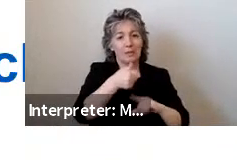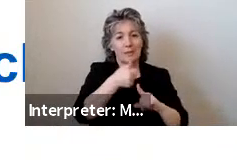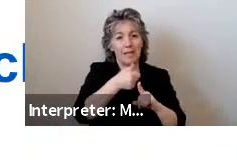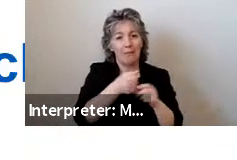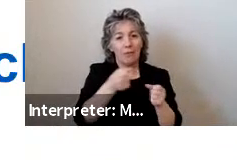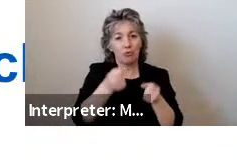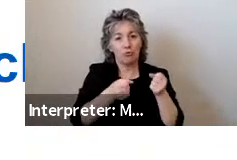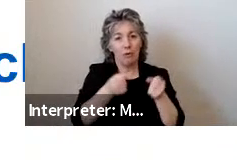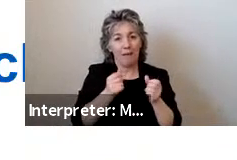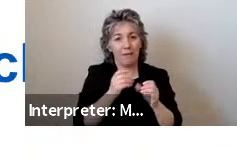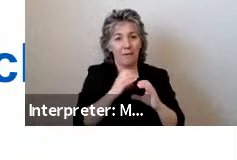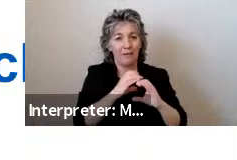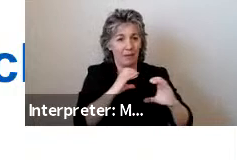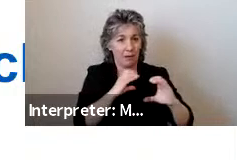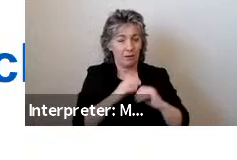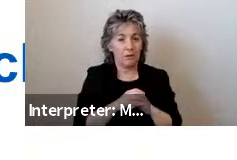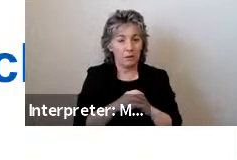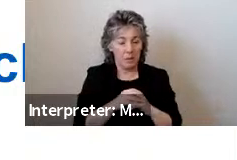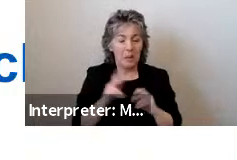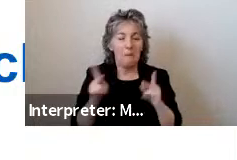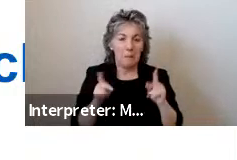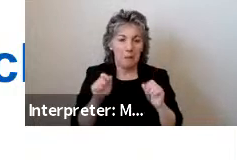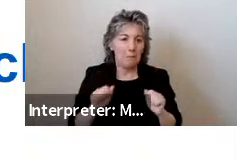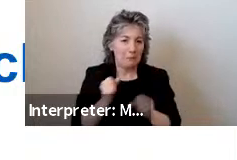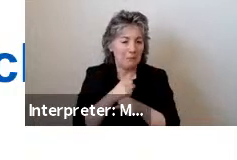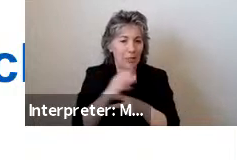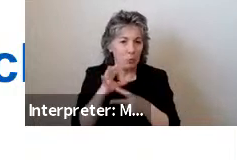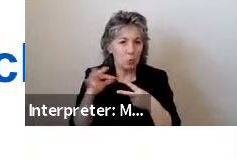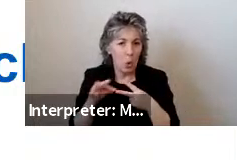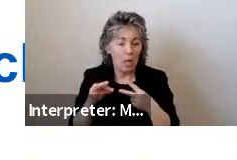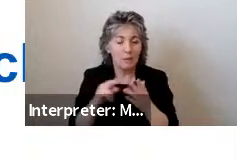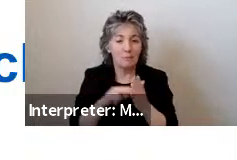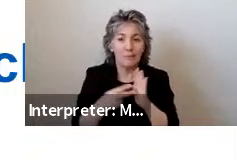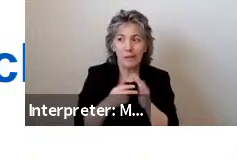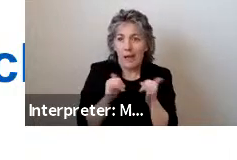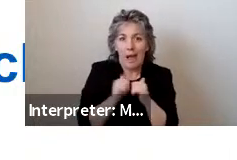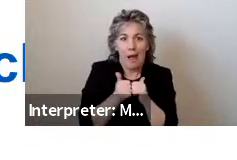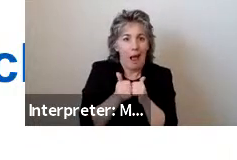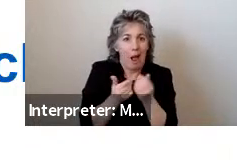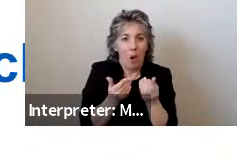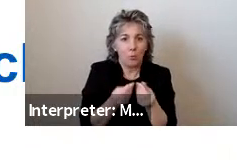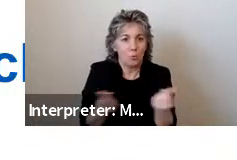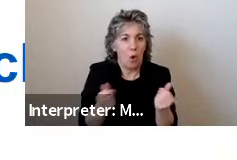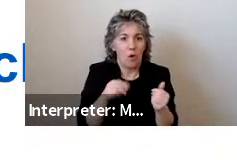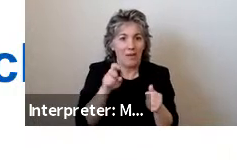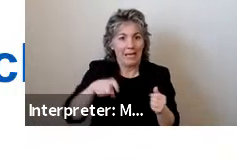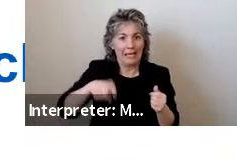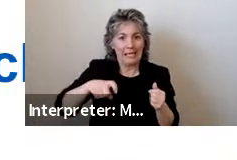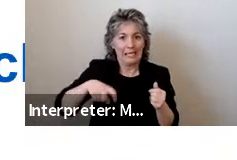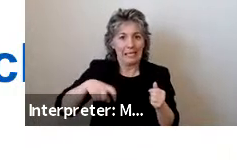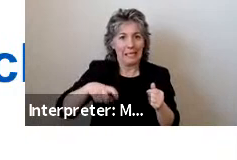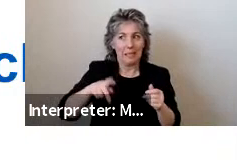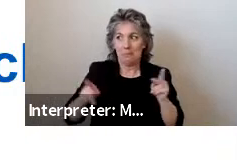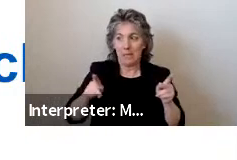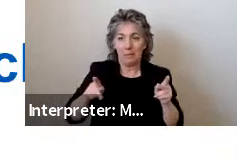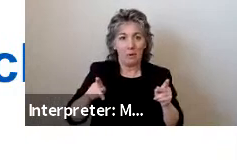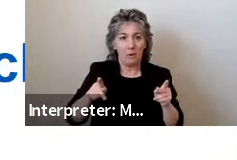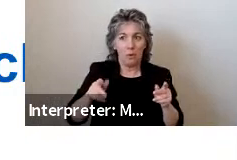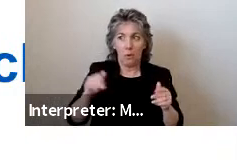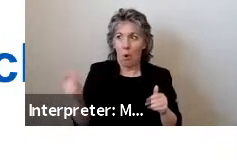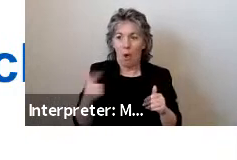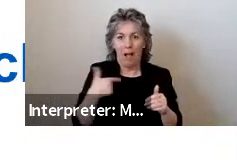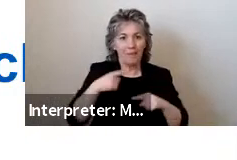Choices will have to be made about how to address boarding and exiting needs and preferences of all passengers